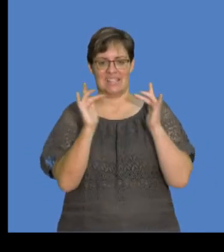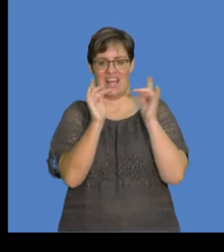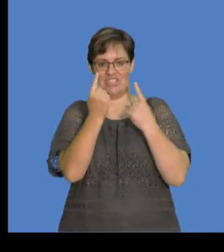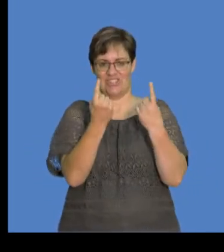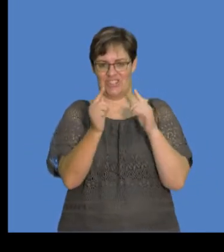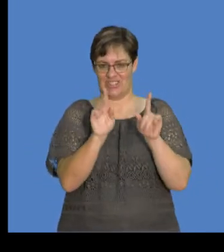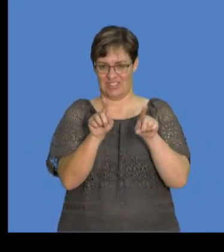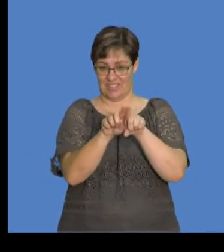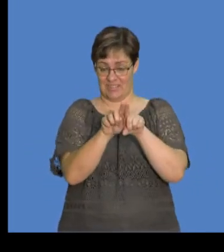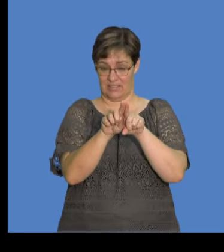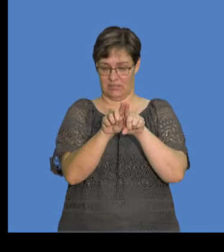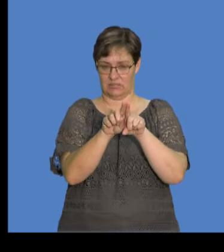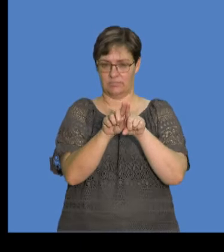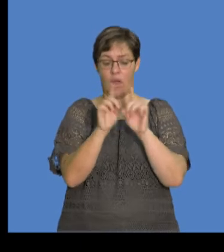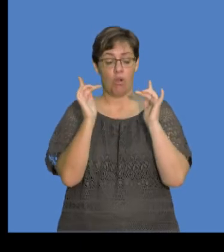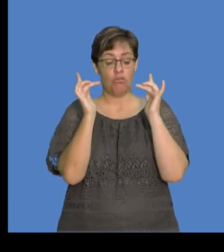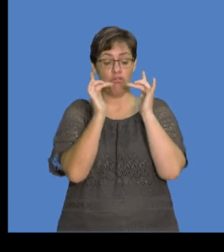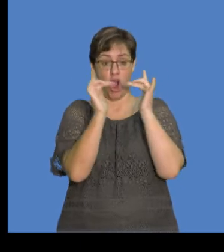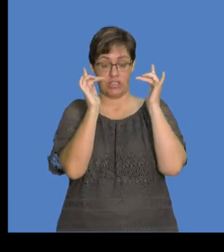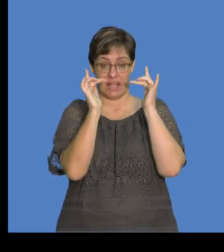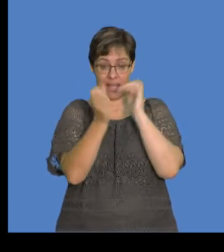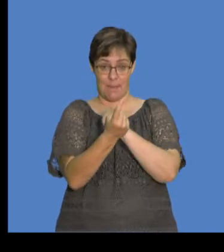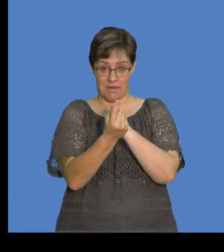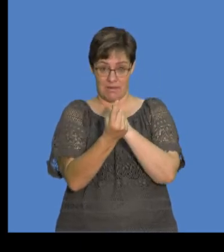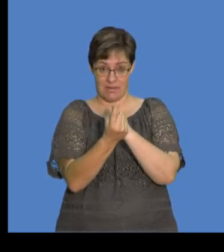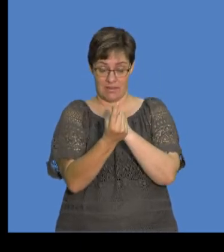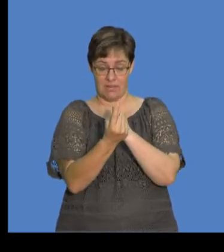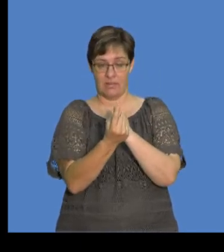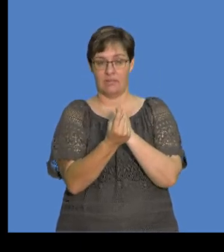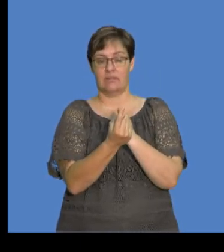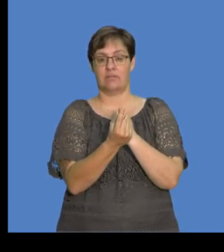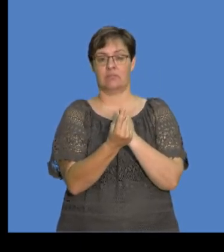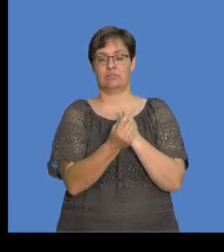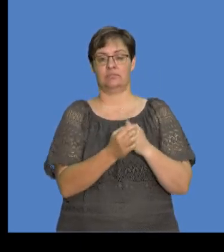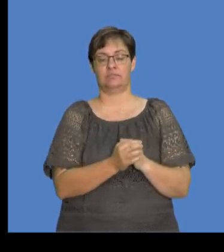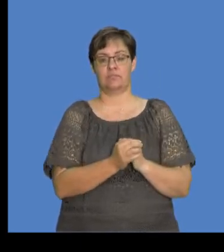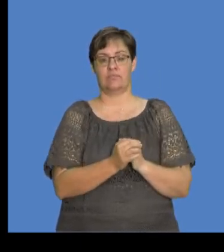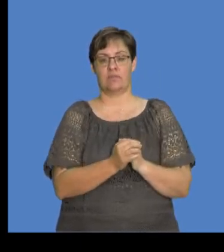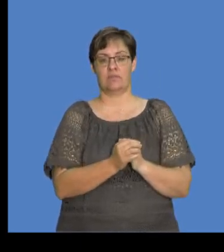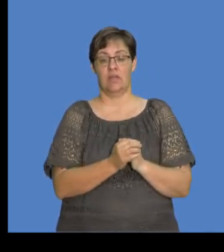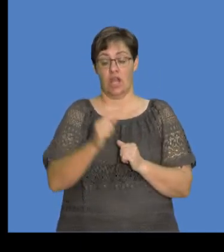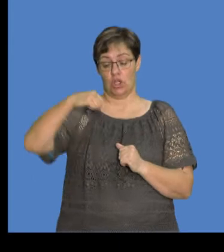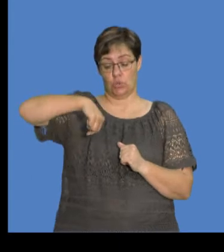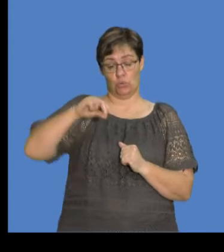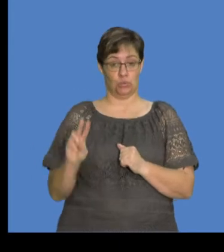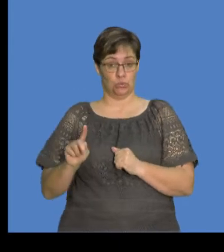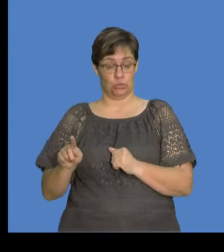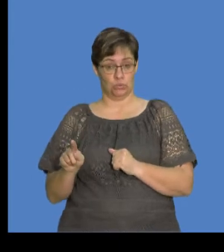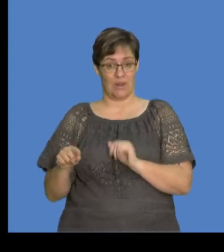process. So during contact, remember, Q2